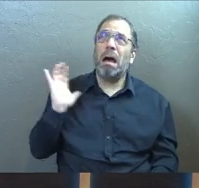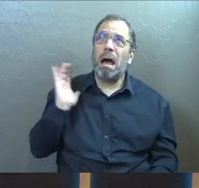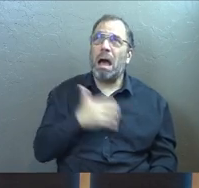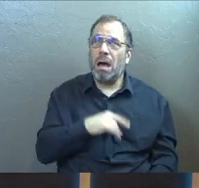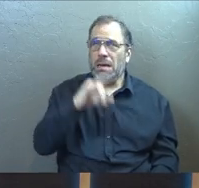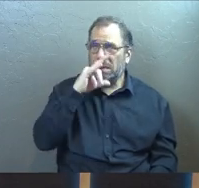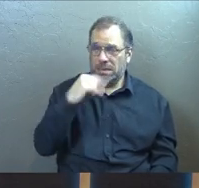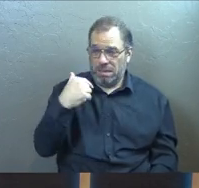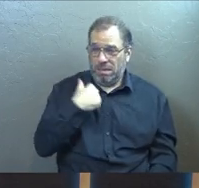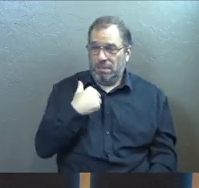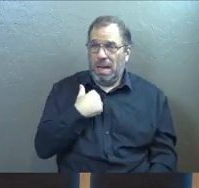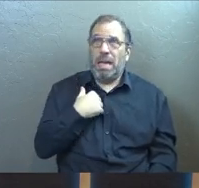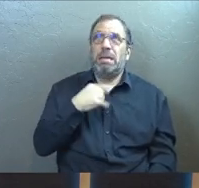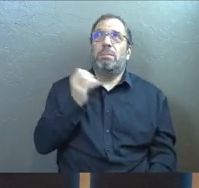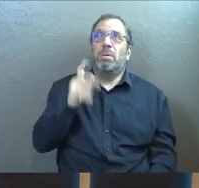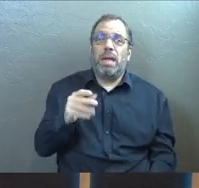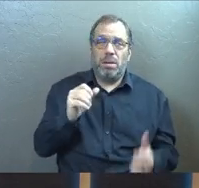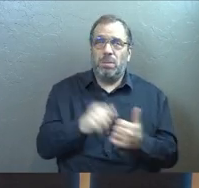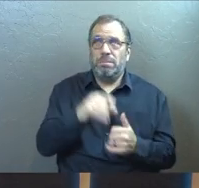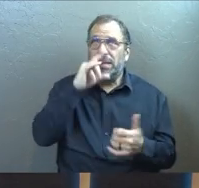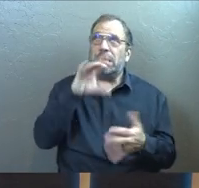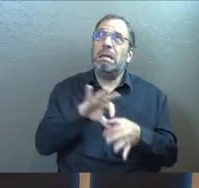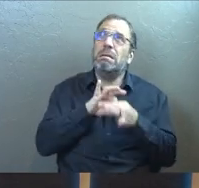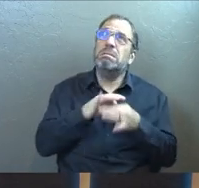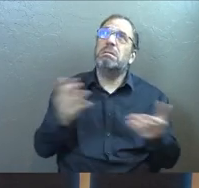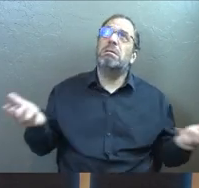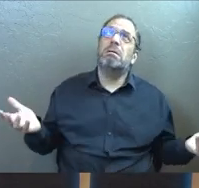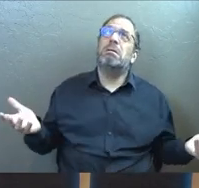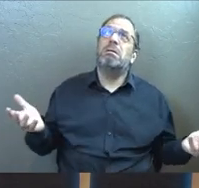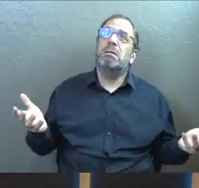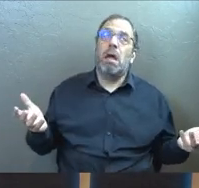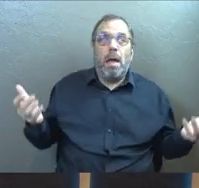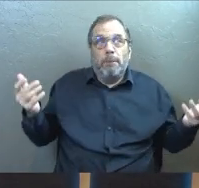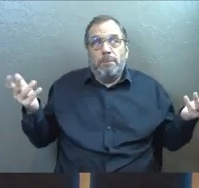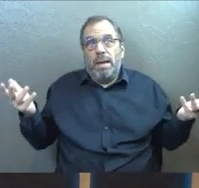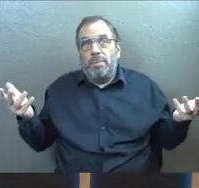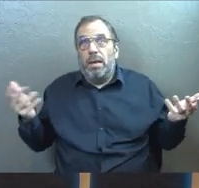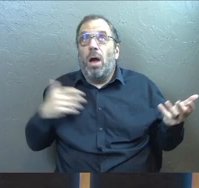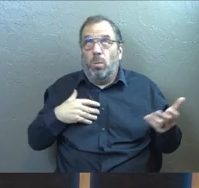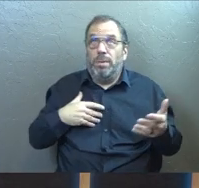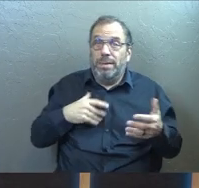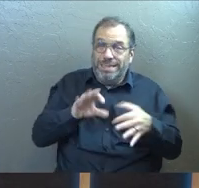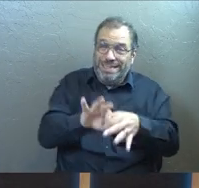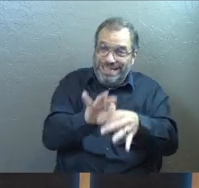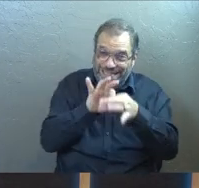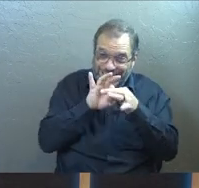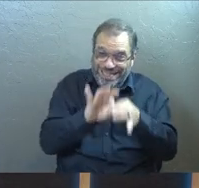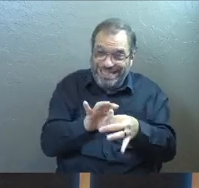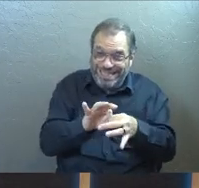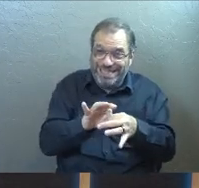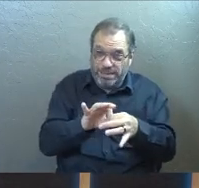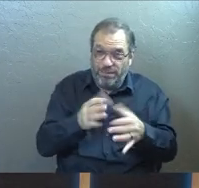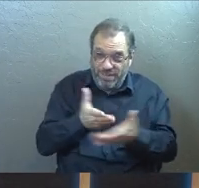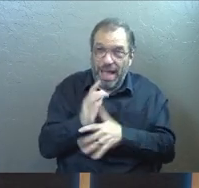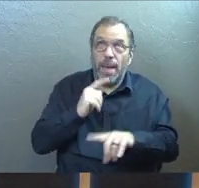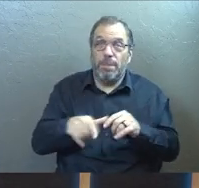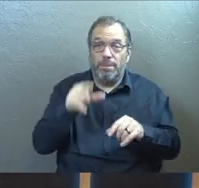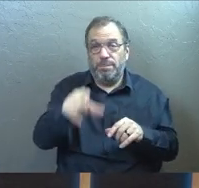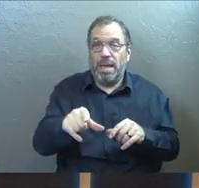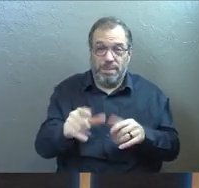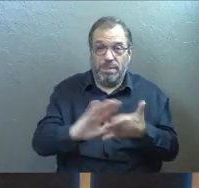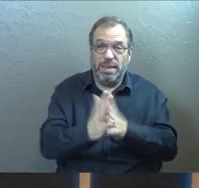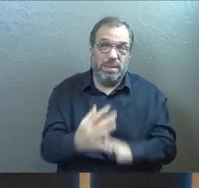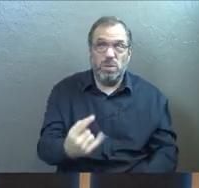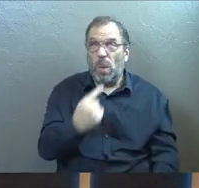God, are we going to be okay with them? God, maybe we're going to be okay with them, but maybe they'll come out of this